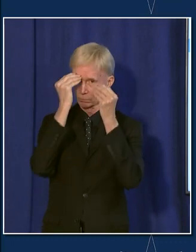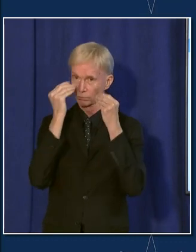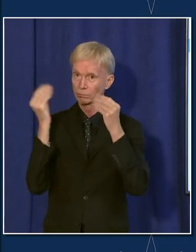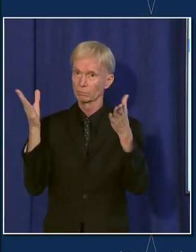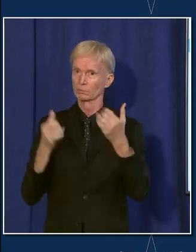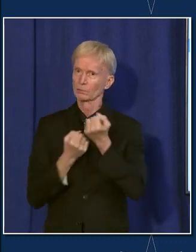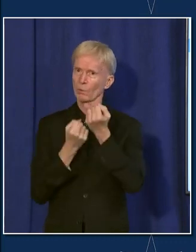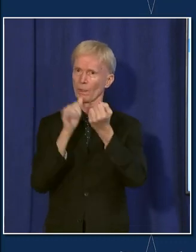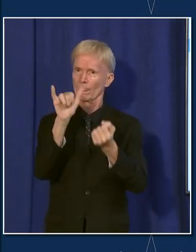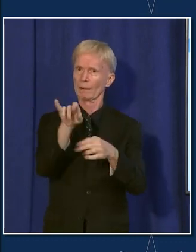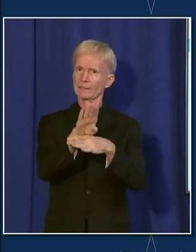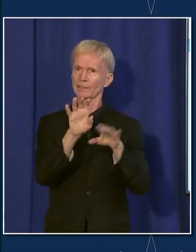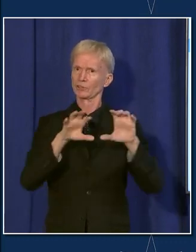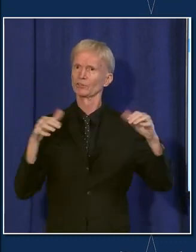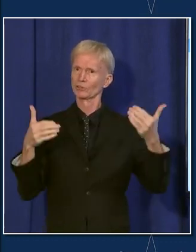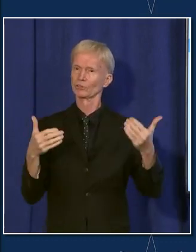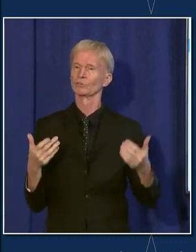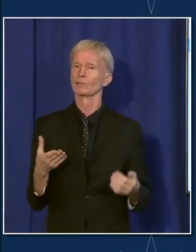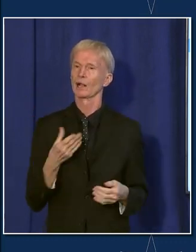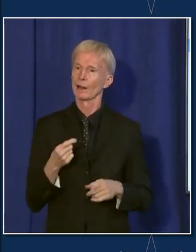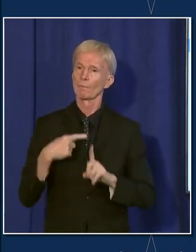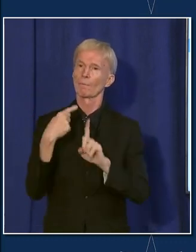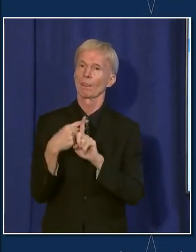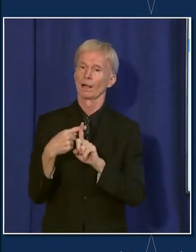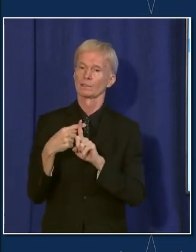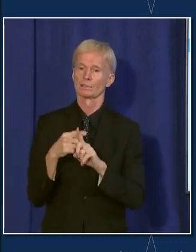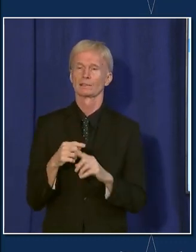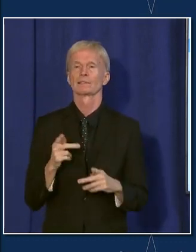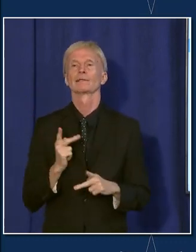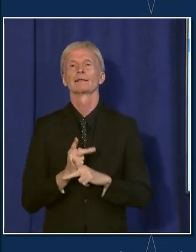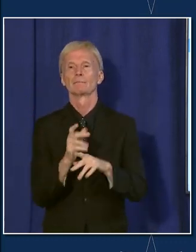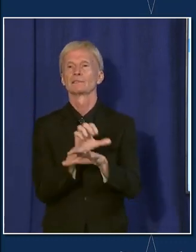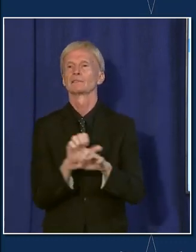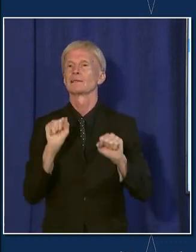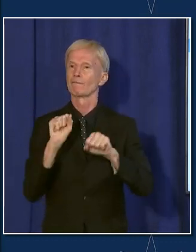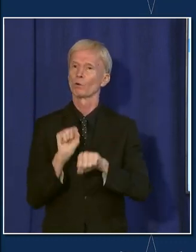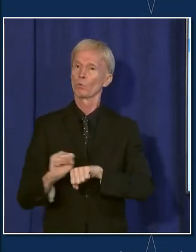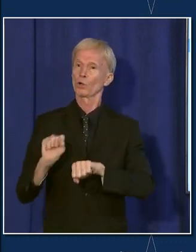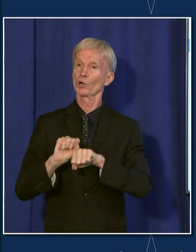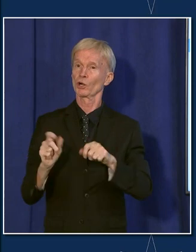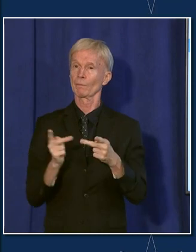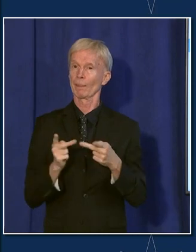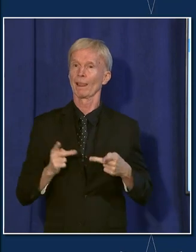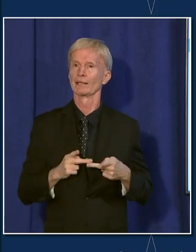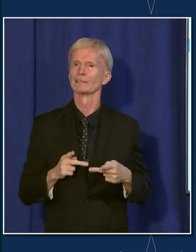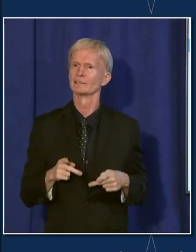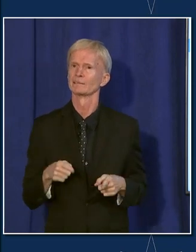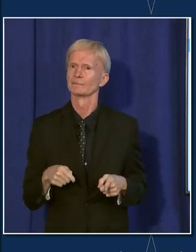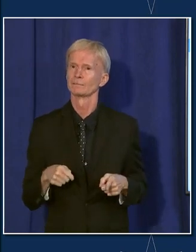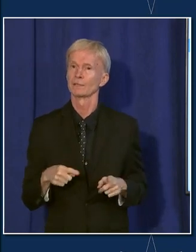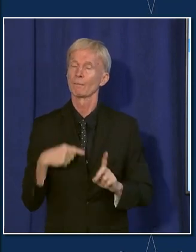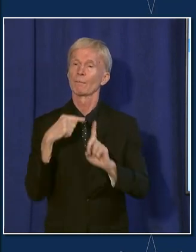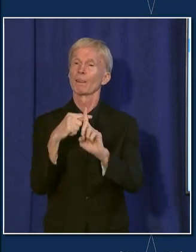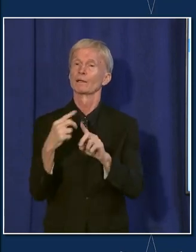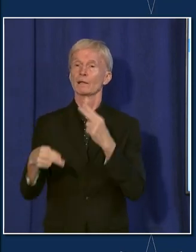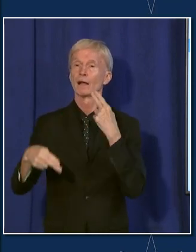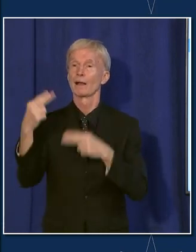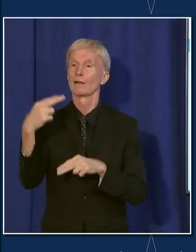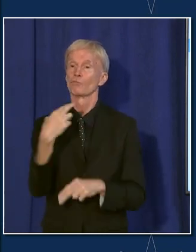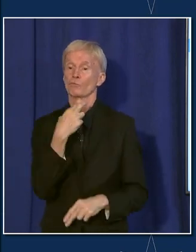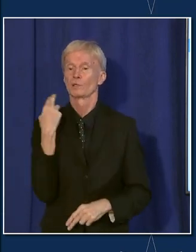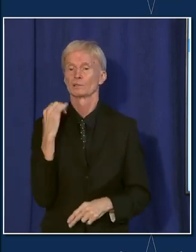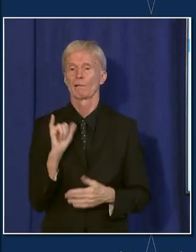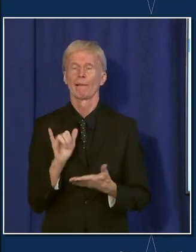employees. It's also the most important thing for creating as safe a workplace as we can. And then when you add on to that, especially in some of these higher risk settings,